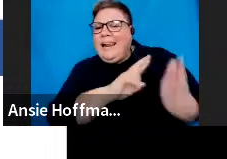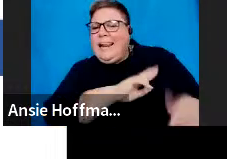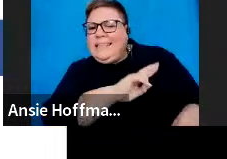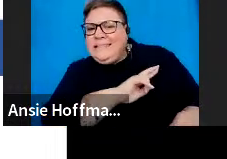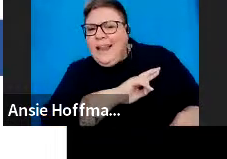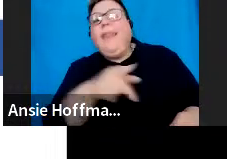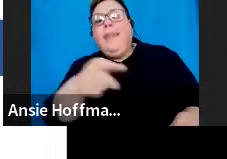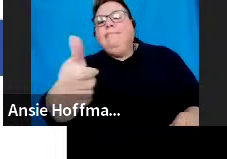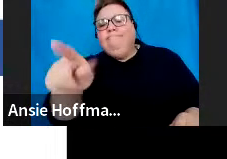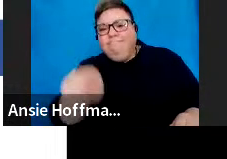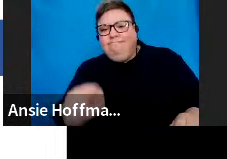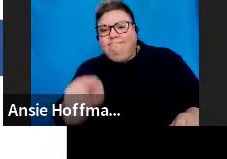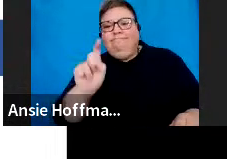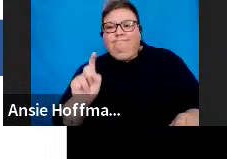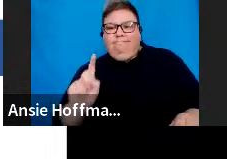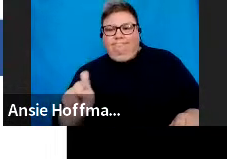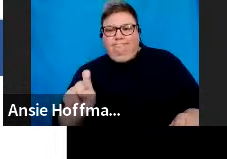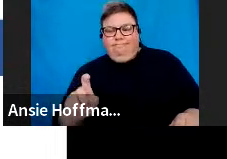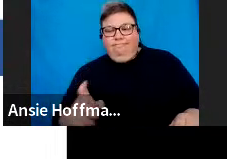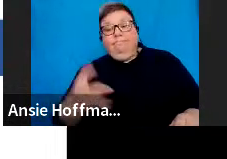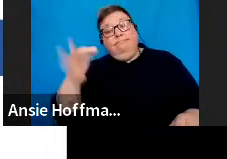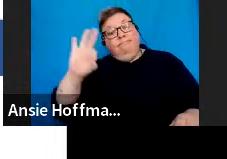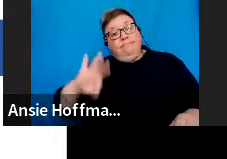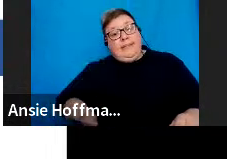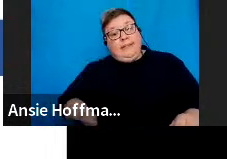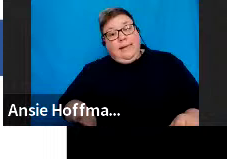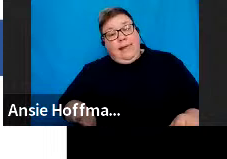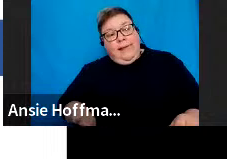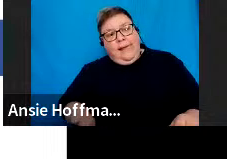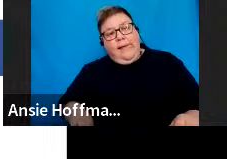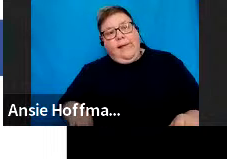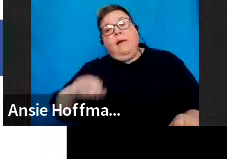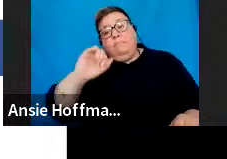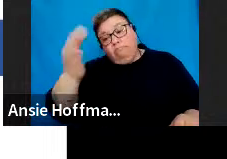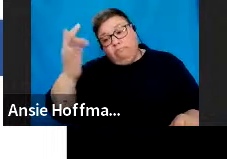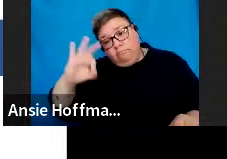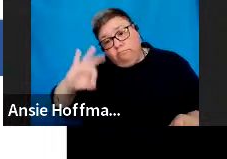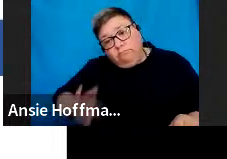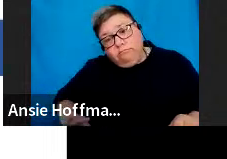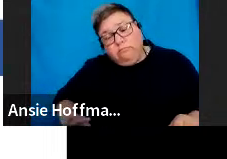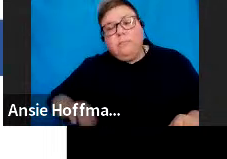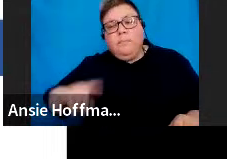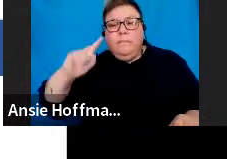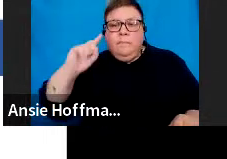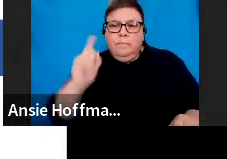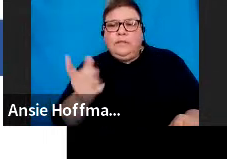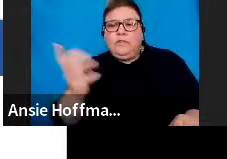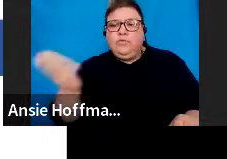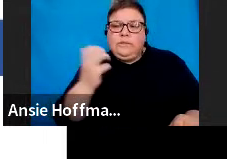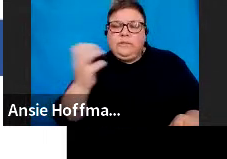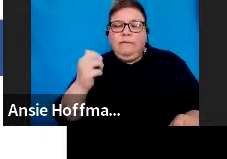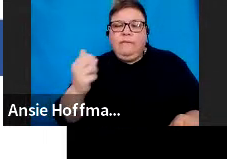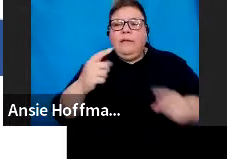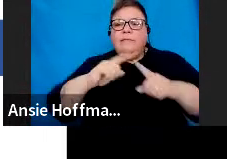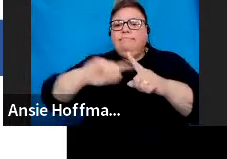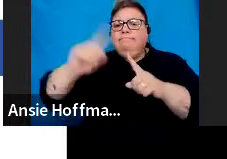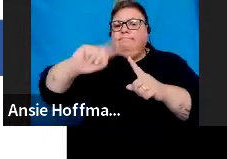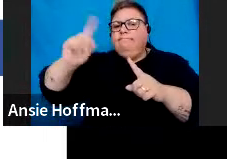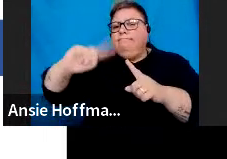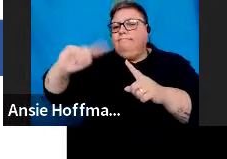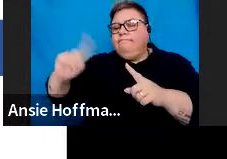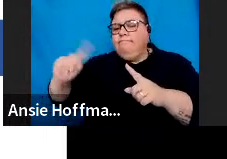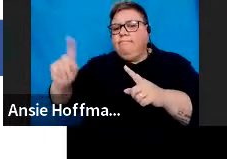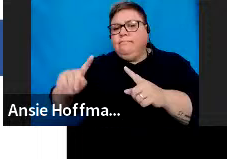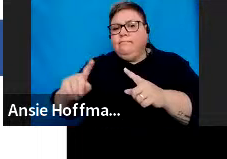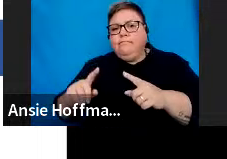All right. Annual income. The annual income must reflect all income received by or which accrue